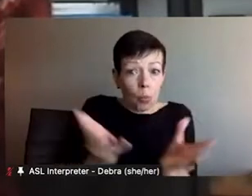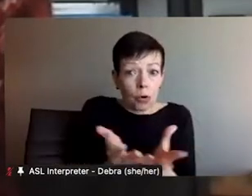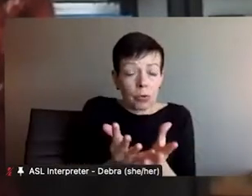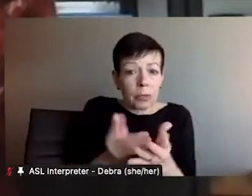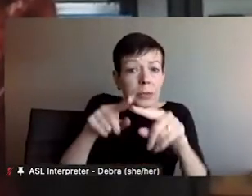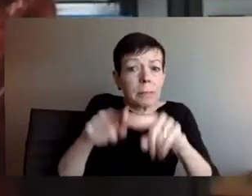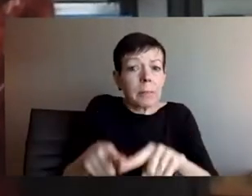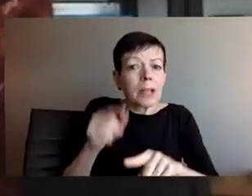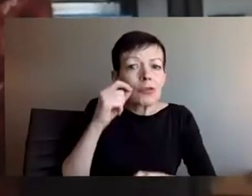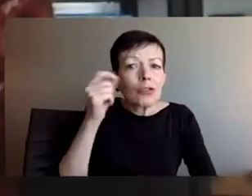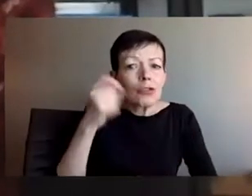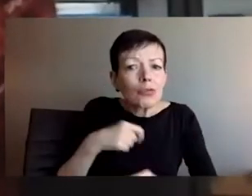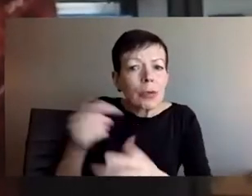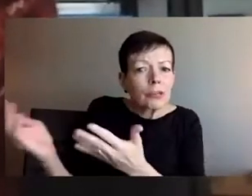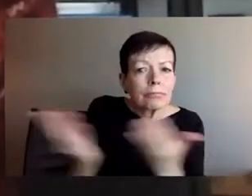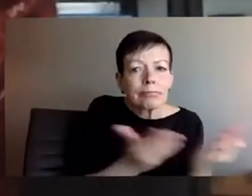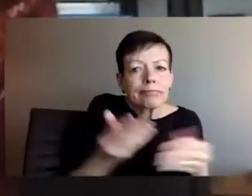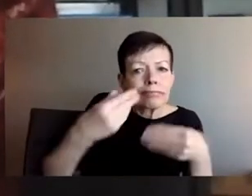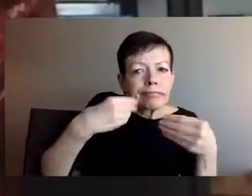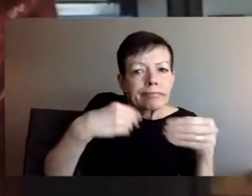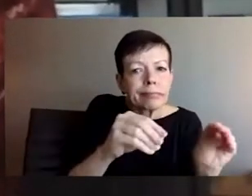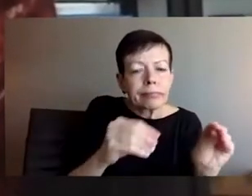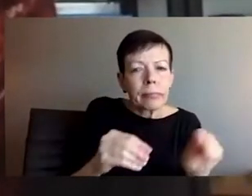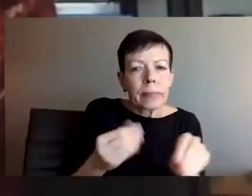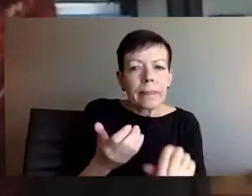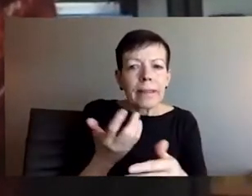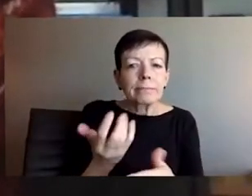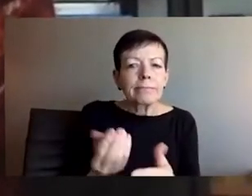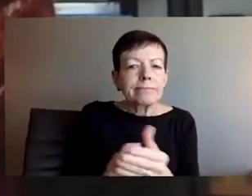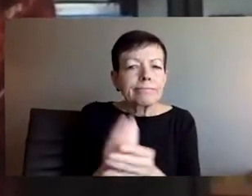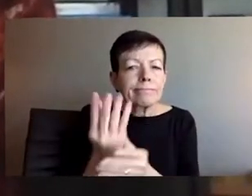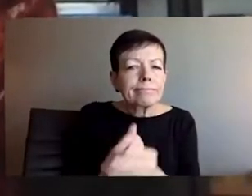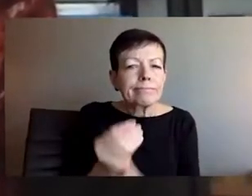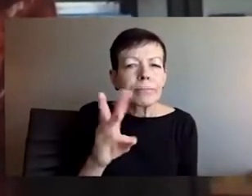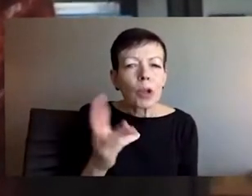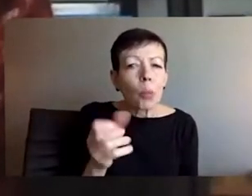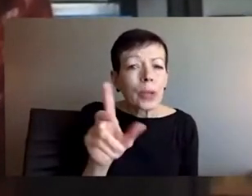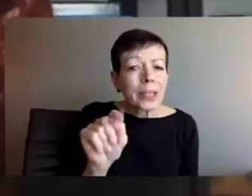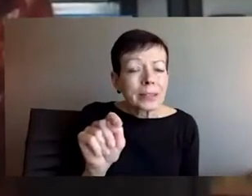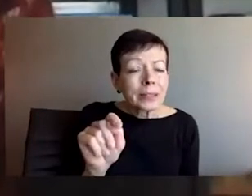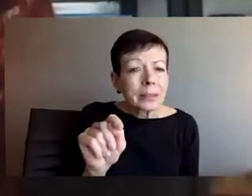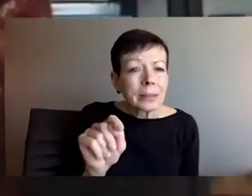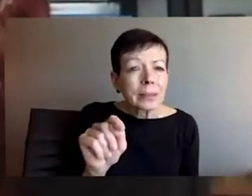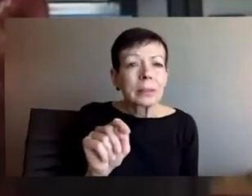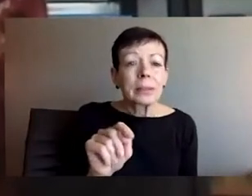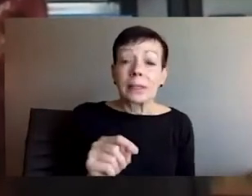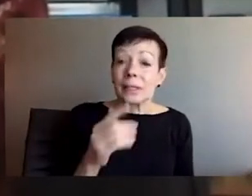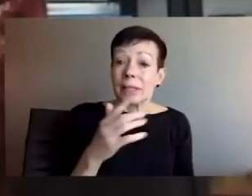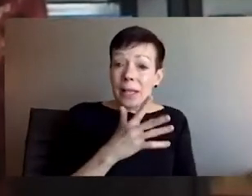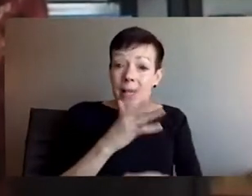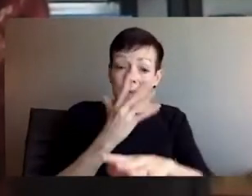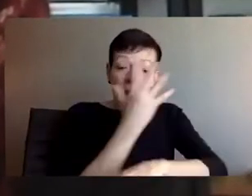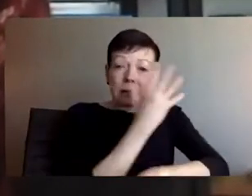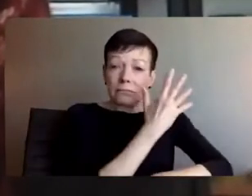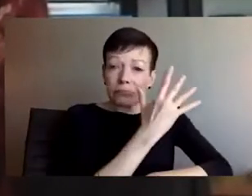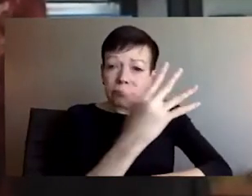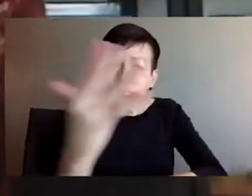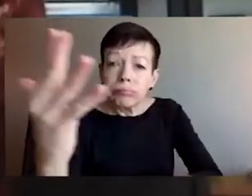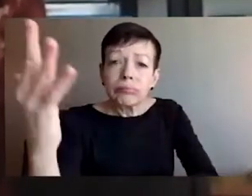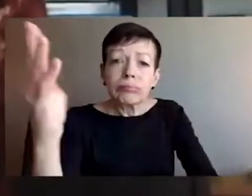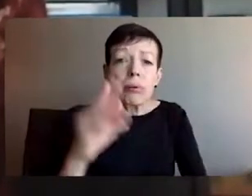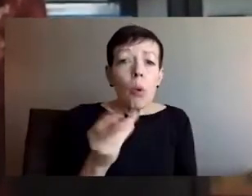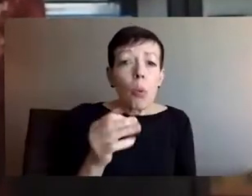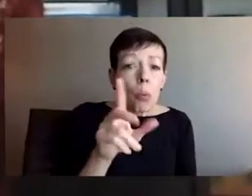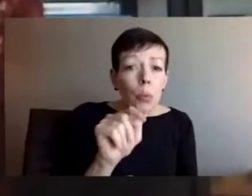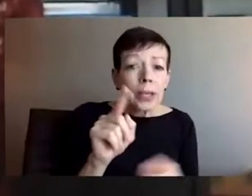This is a war. It is not a crisis. This Although it soon will be for people all over the world who